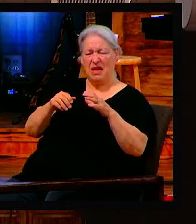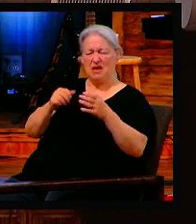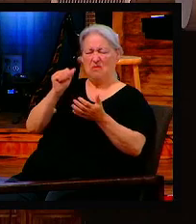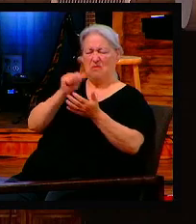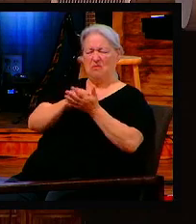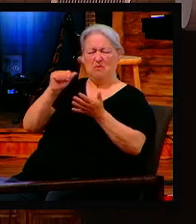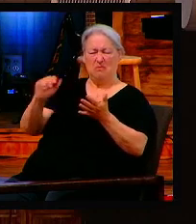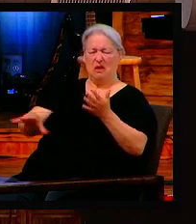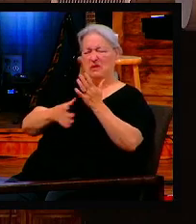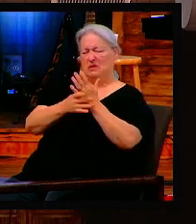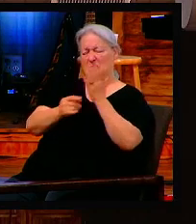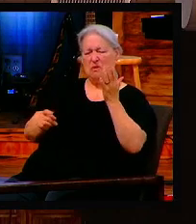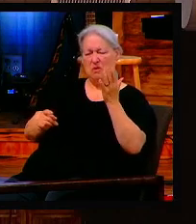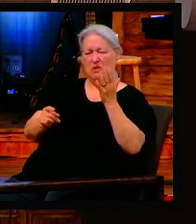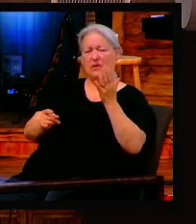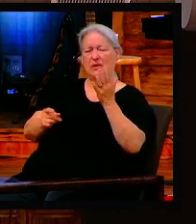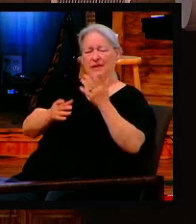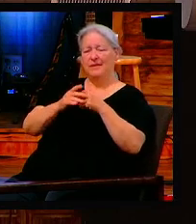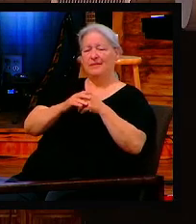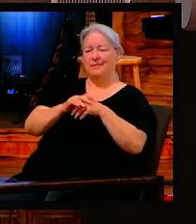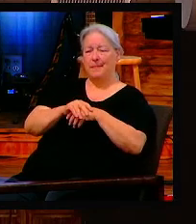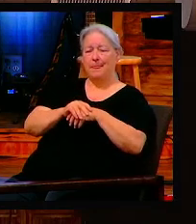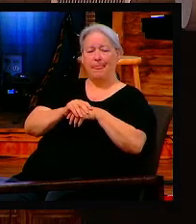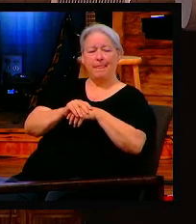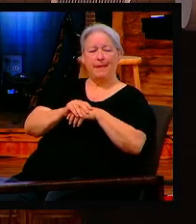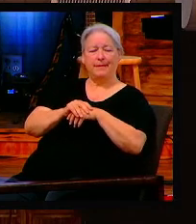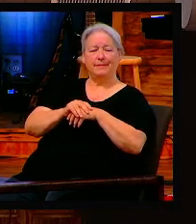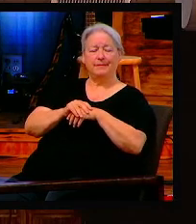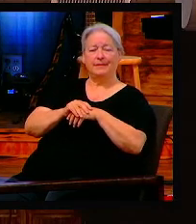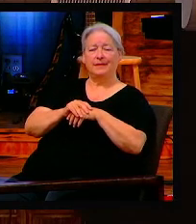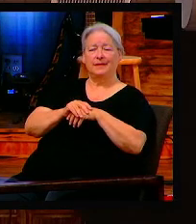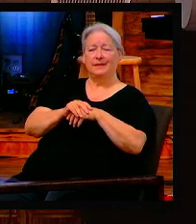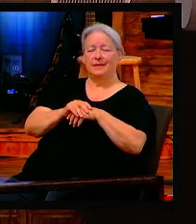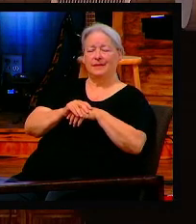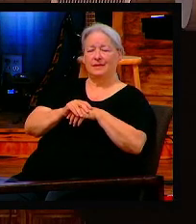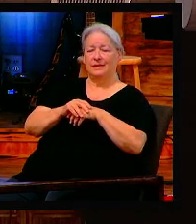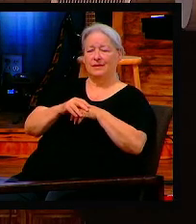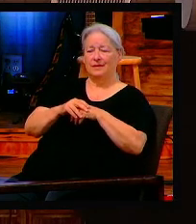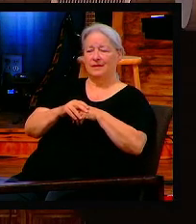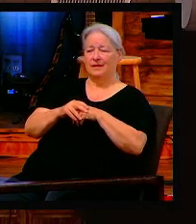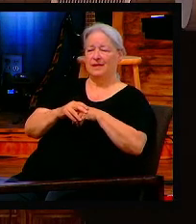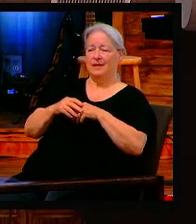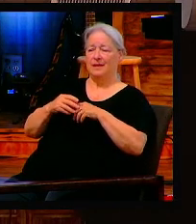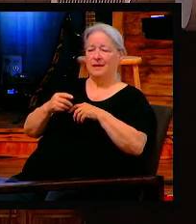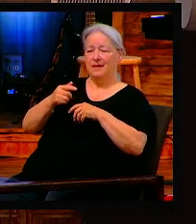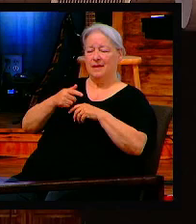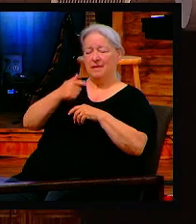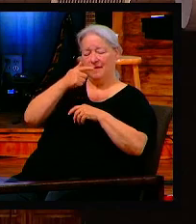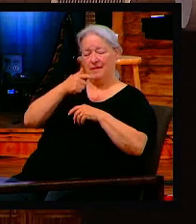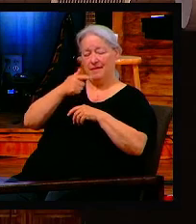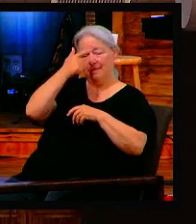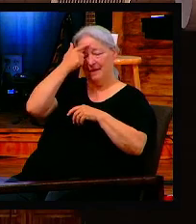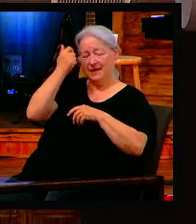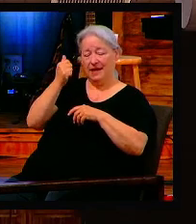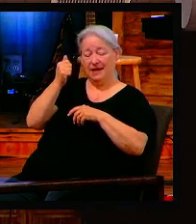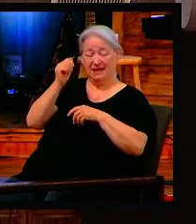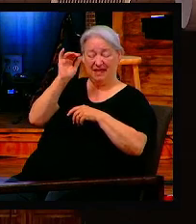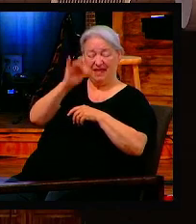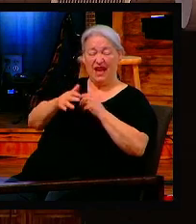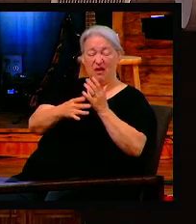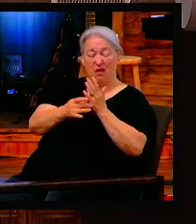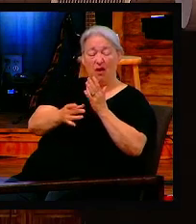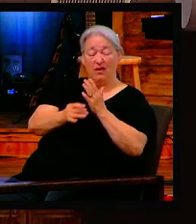Amen. Same then, same today. Verse 5, for it might have been sold for more than 300 denarii and given to the poor,